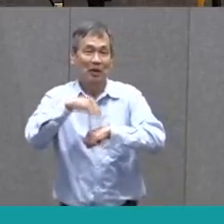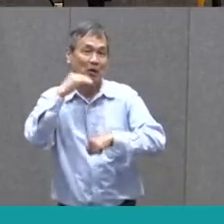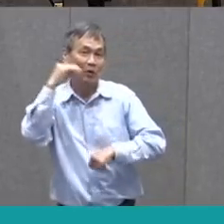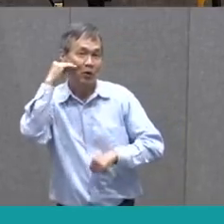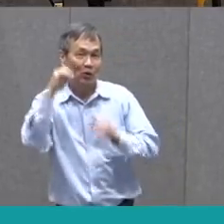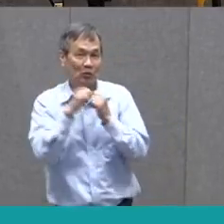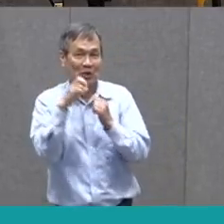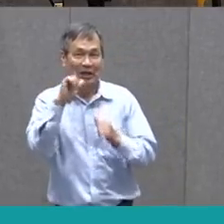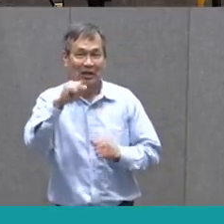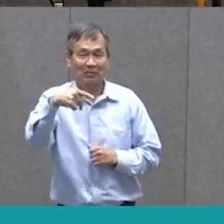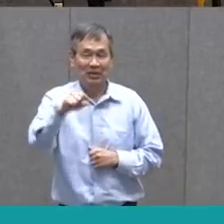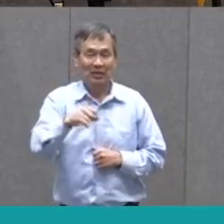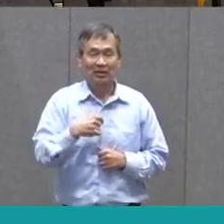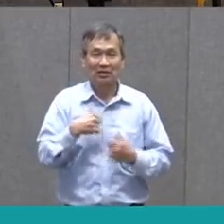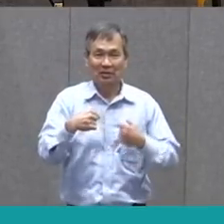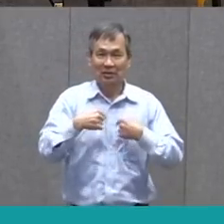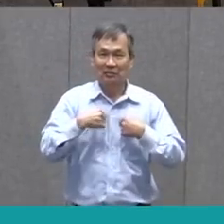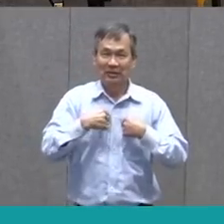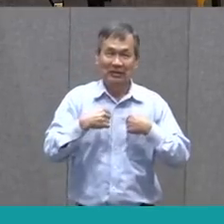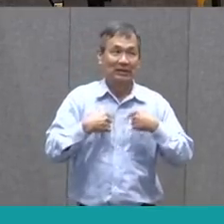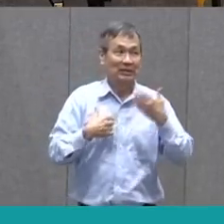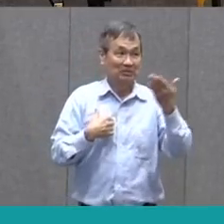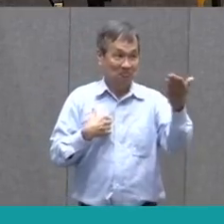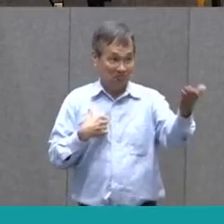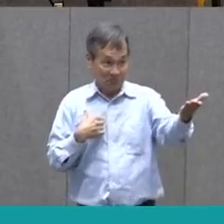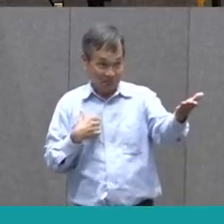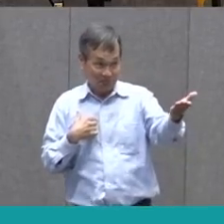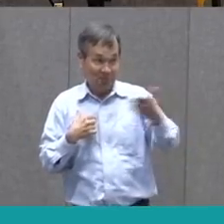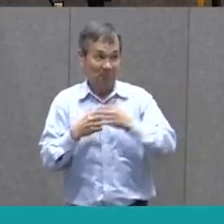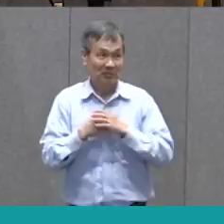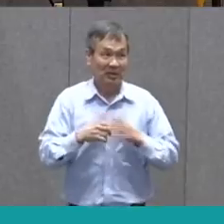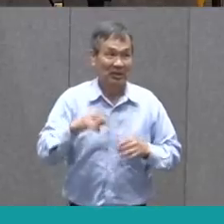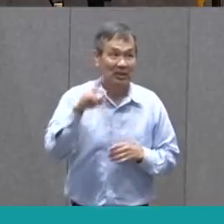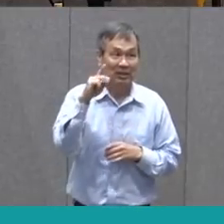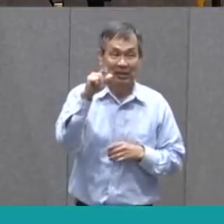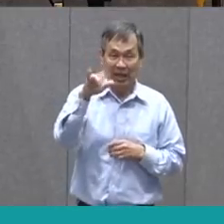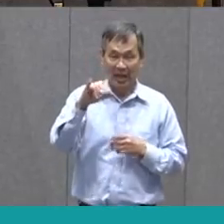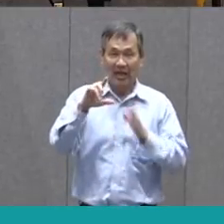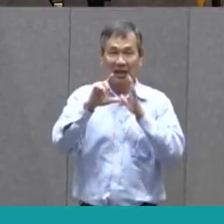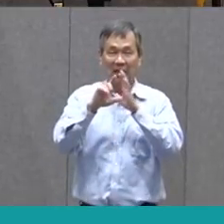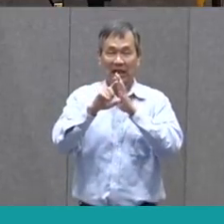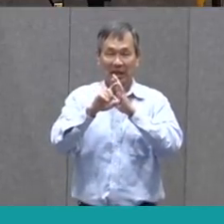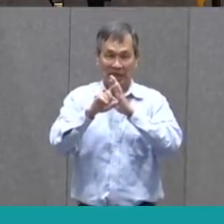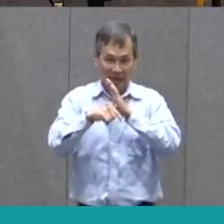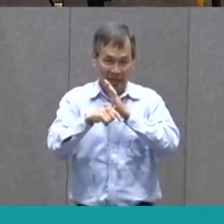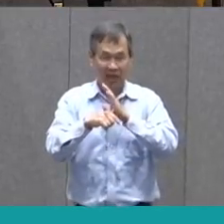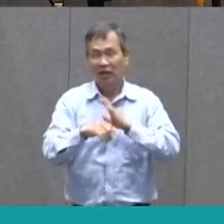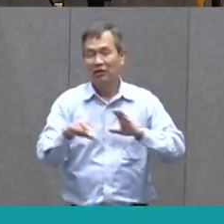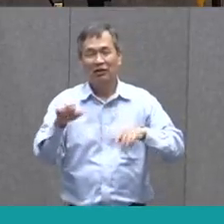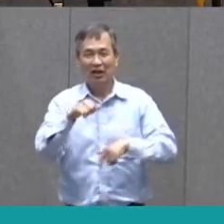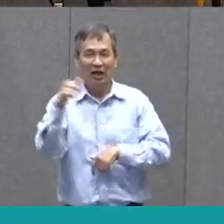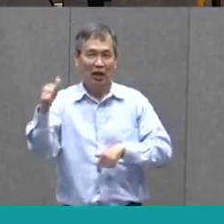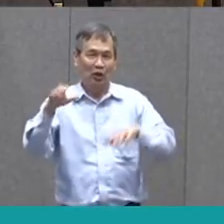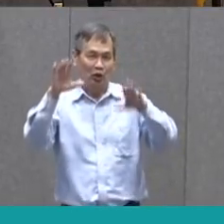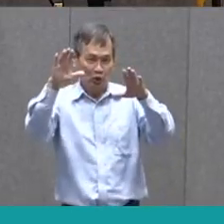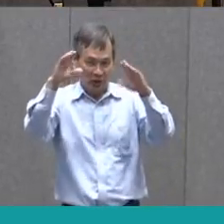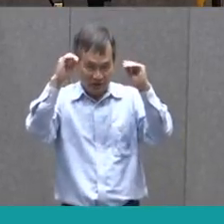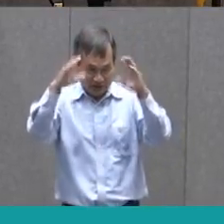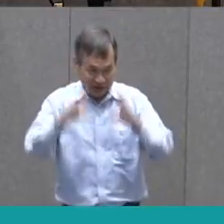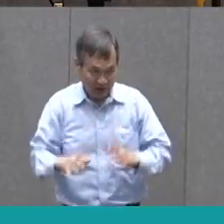APS. My name is Mrs. K, and I'm gonna be joined today by three other wonderful teachers,